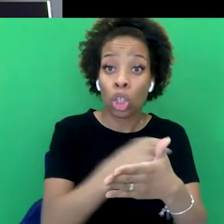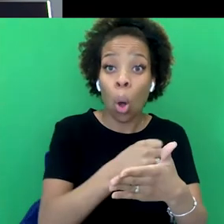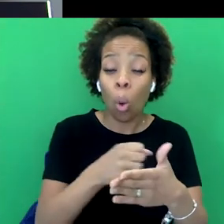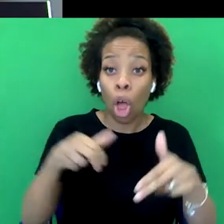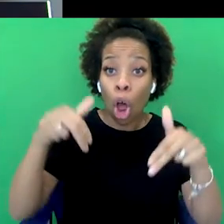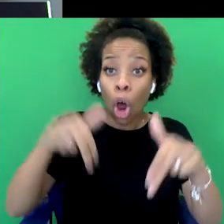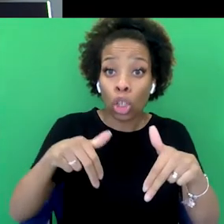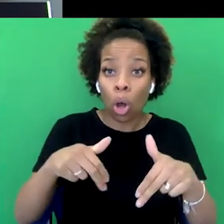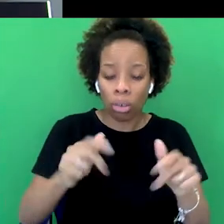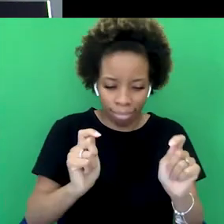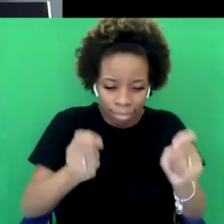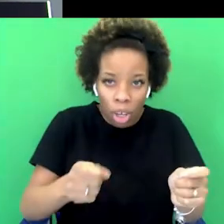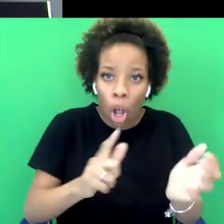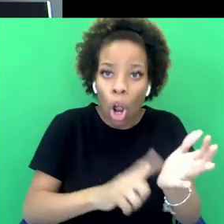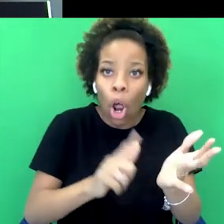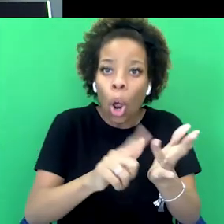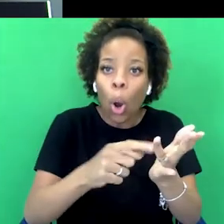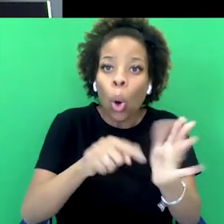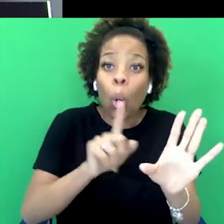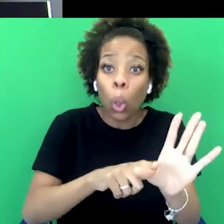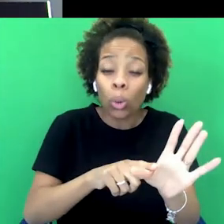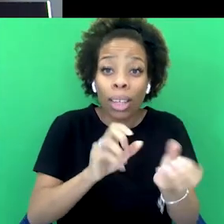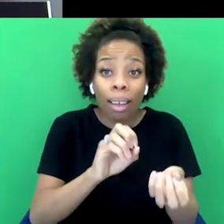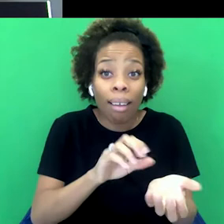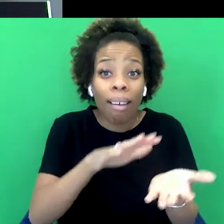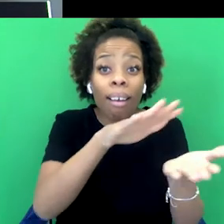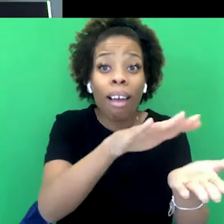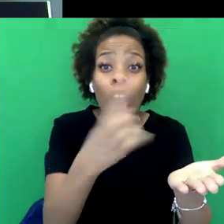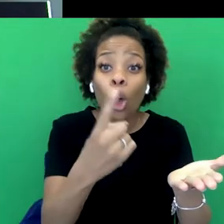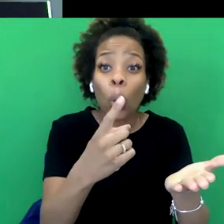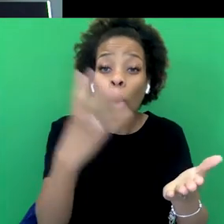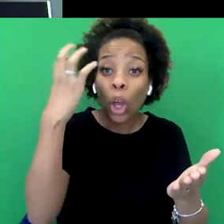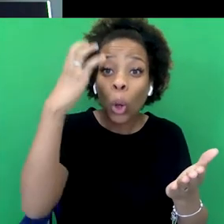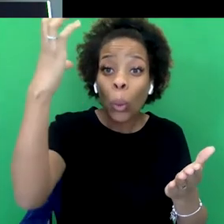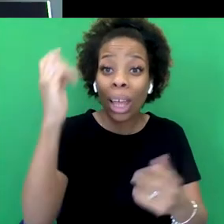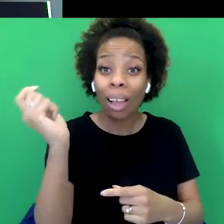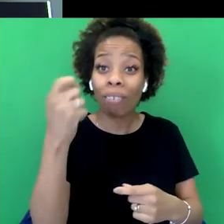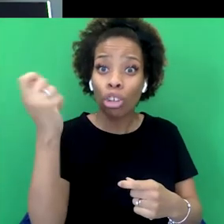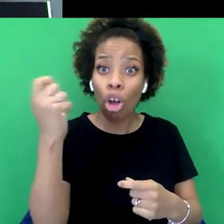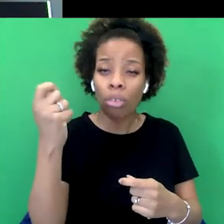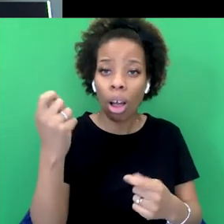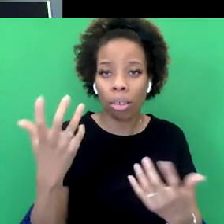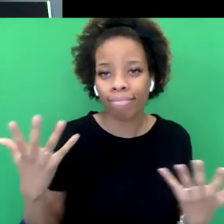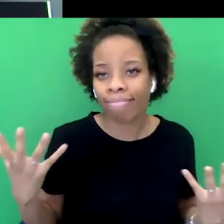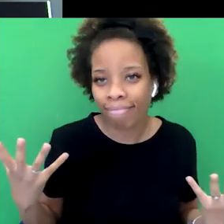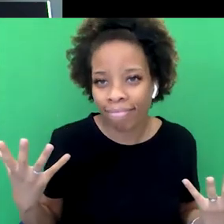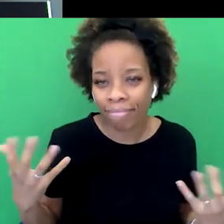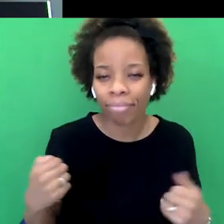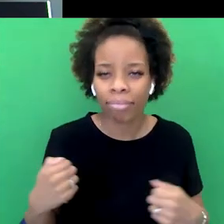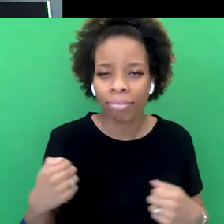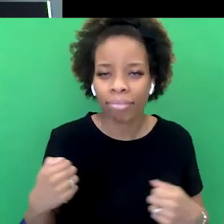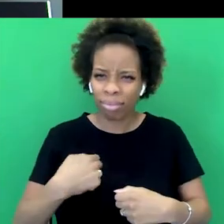it to Queen Victoria. That's all you need to know, basically. But yeah, I mean, I found it very difficult spending evenings reading about